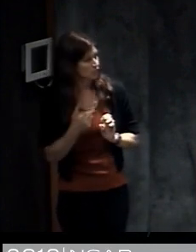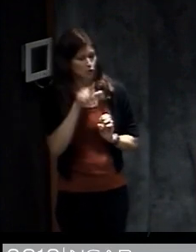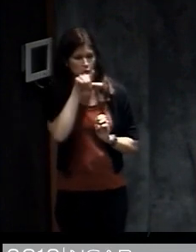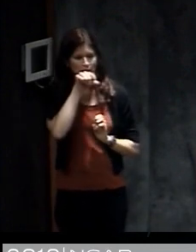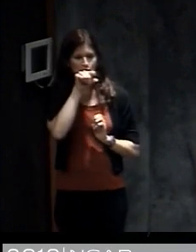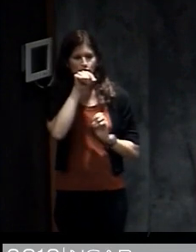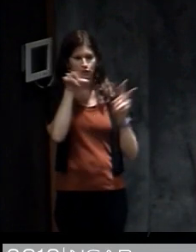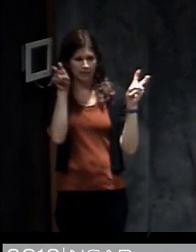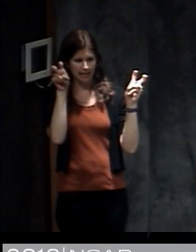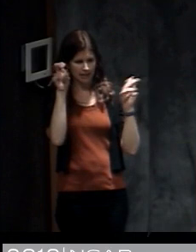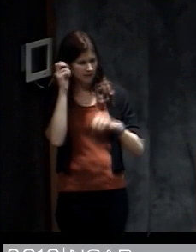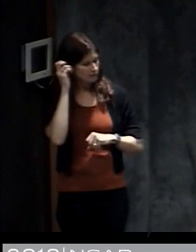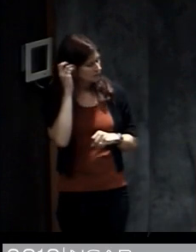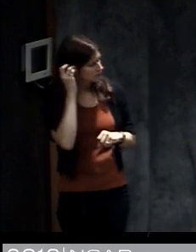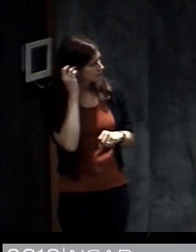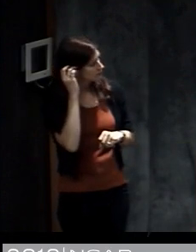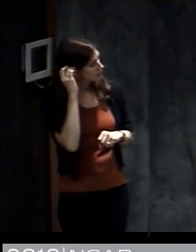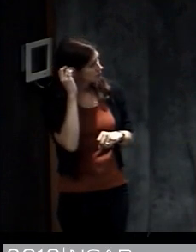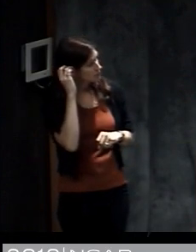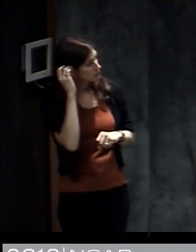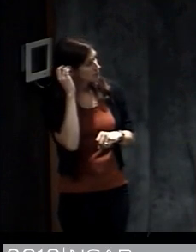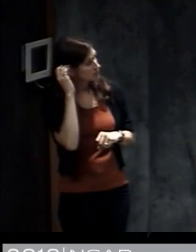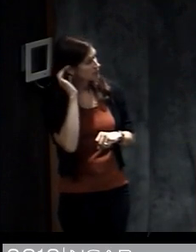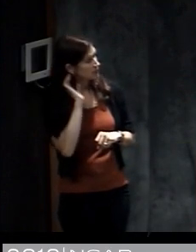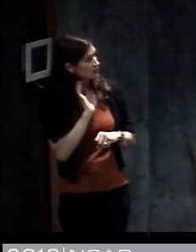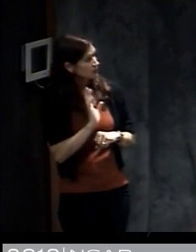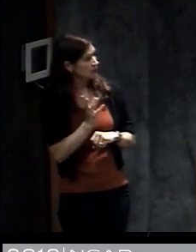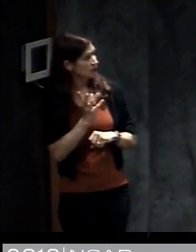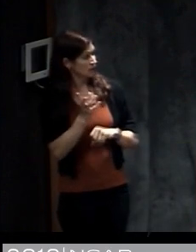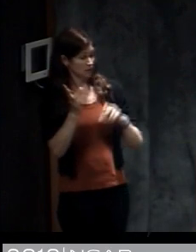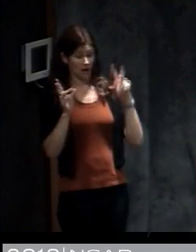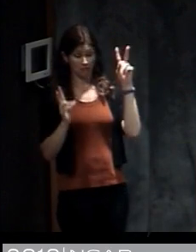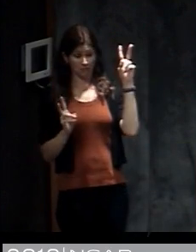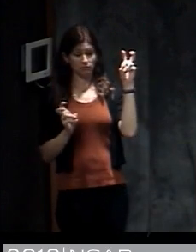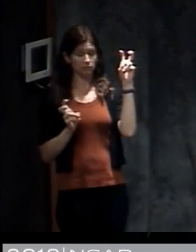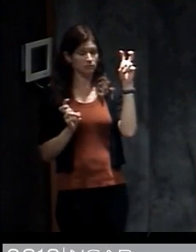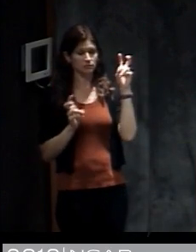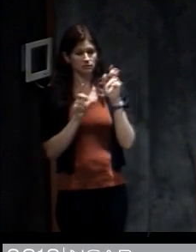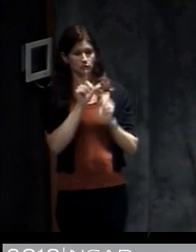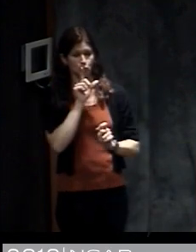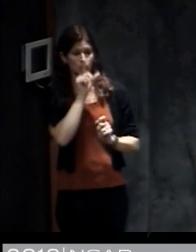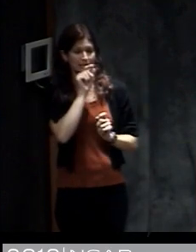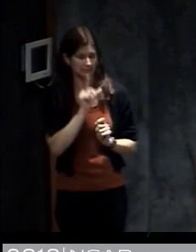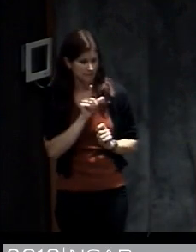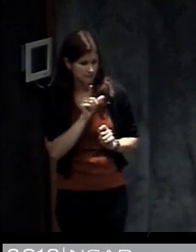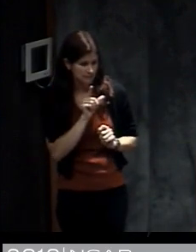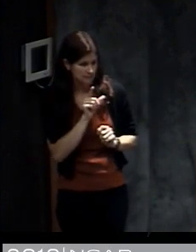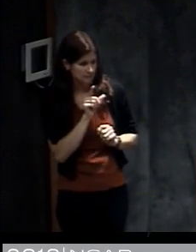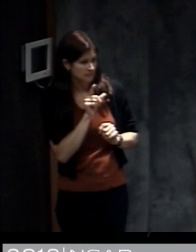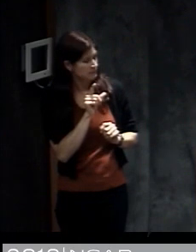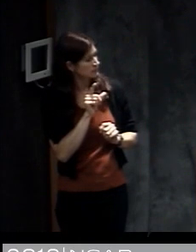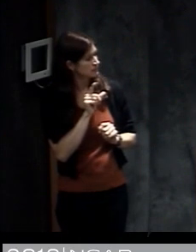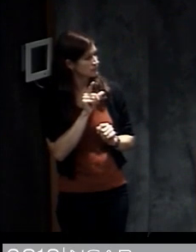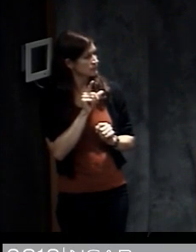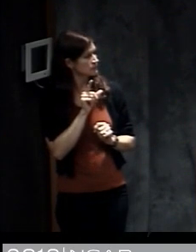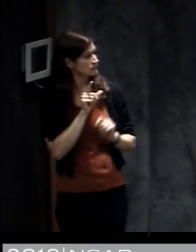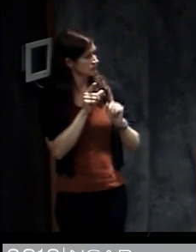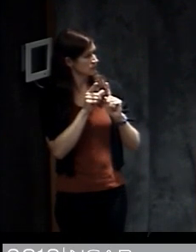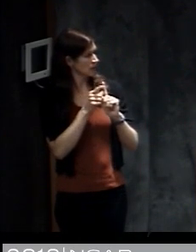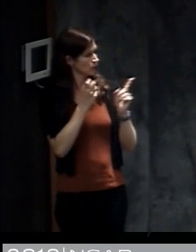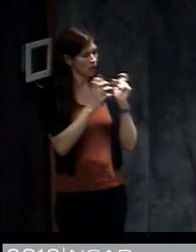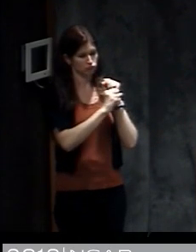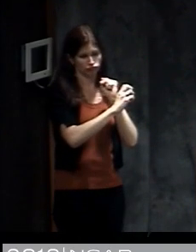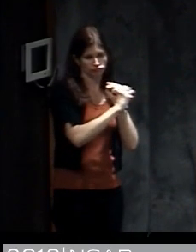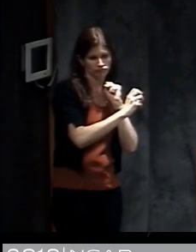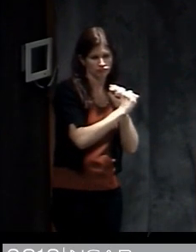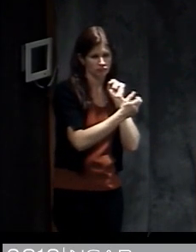left where someone that's in our data set gets a tweet from a broadcaster who's